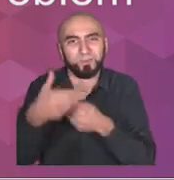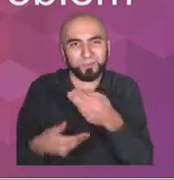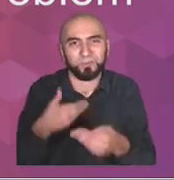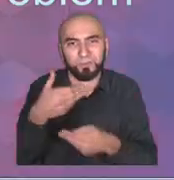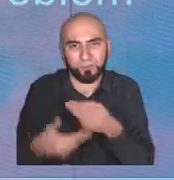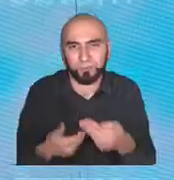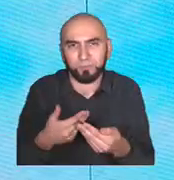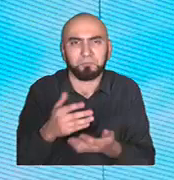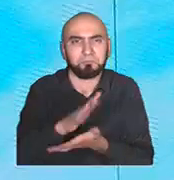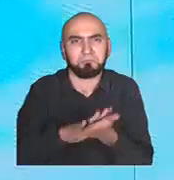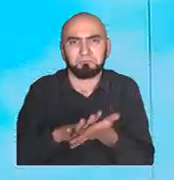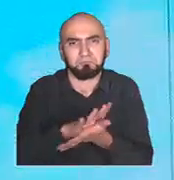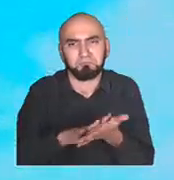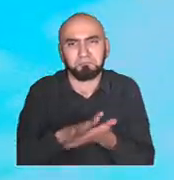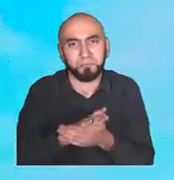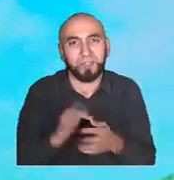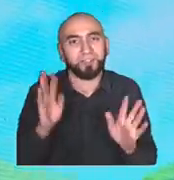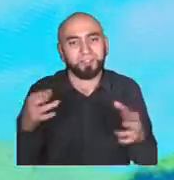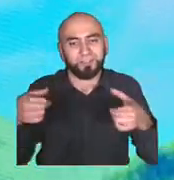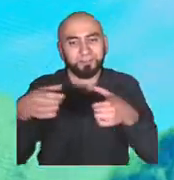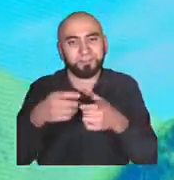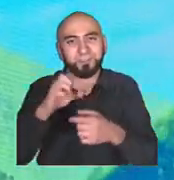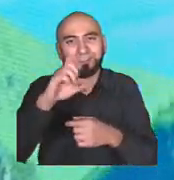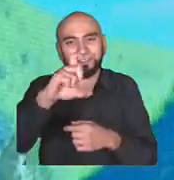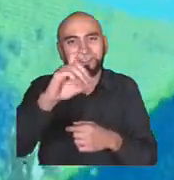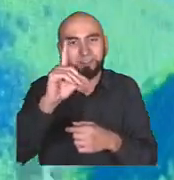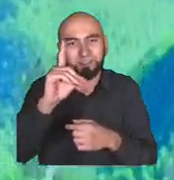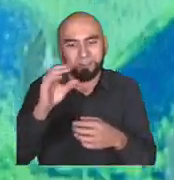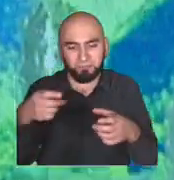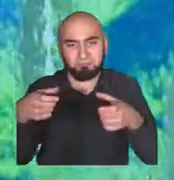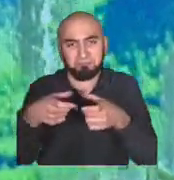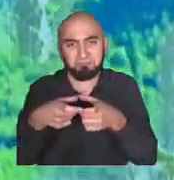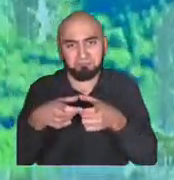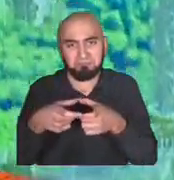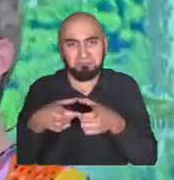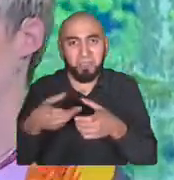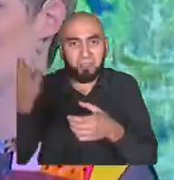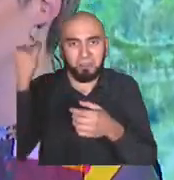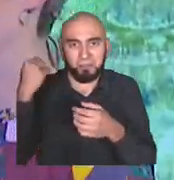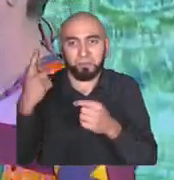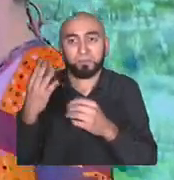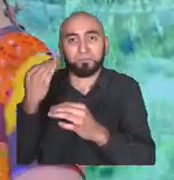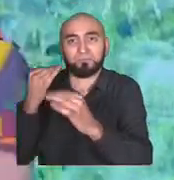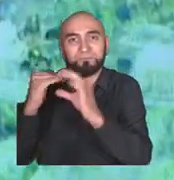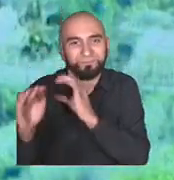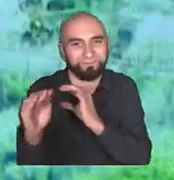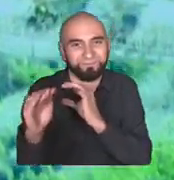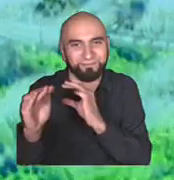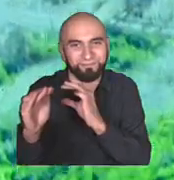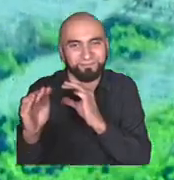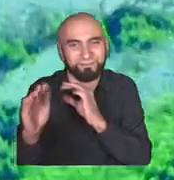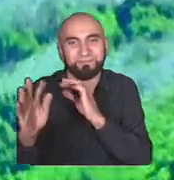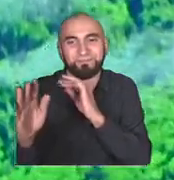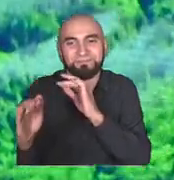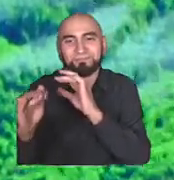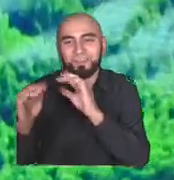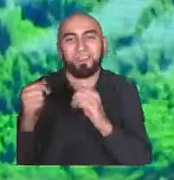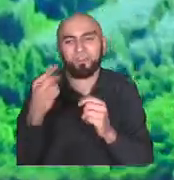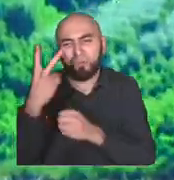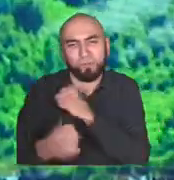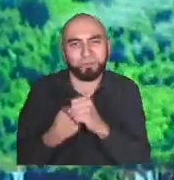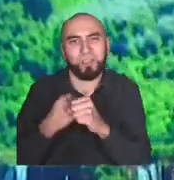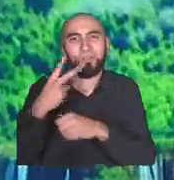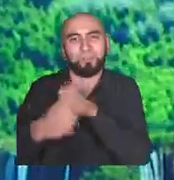mail out a CD-ROM every two years, you really had to make sure it was good because you could not go to everyone's house and say, sorry, we have to do an update.